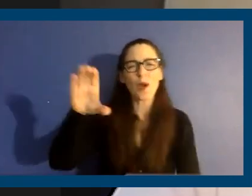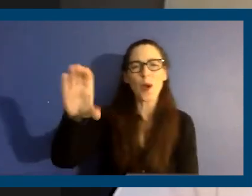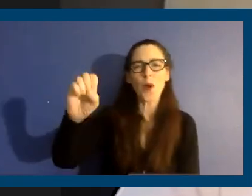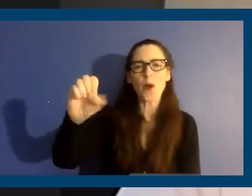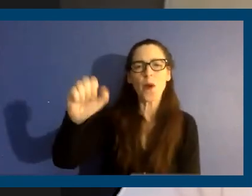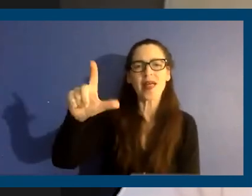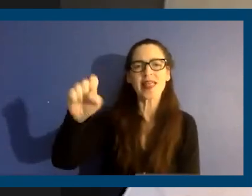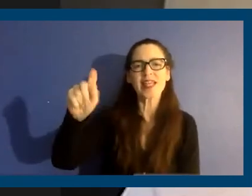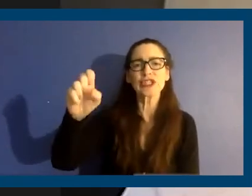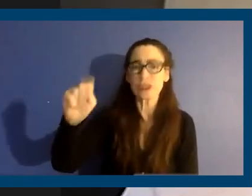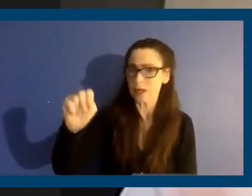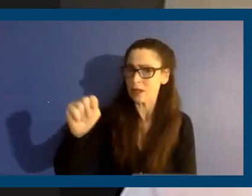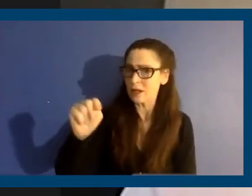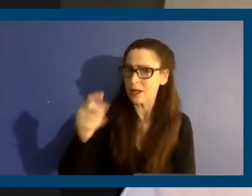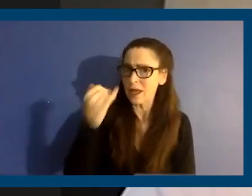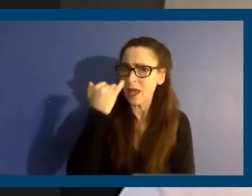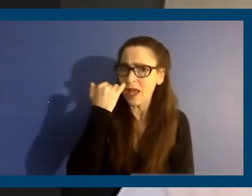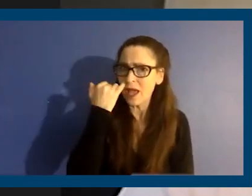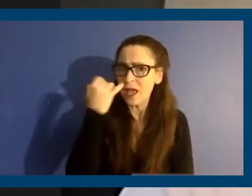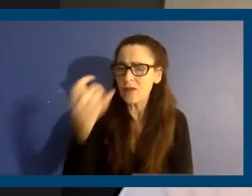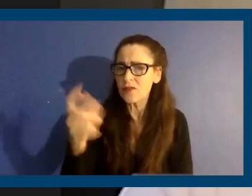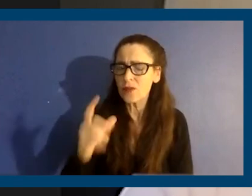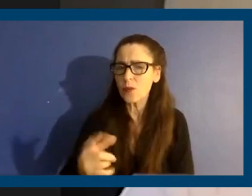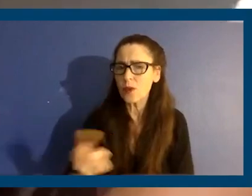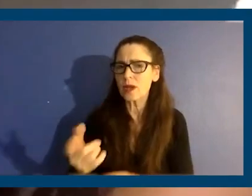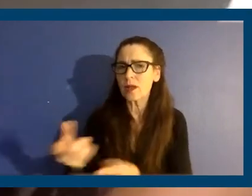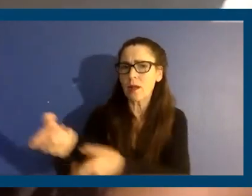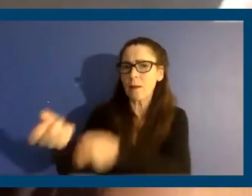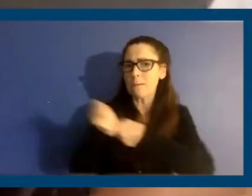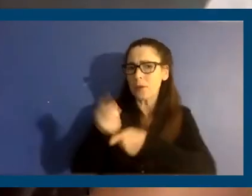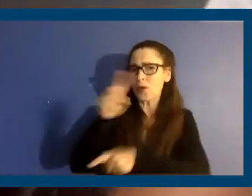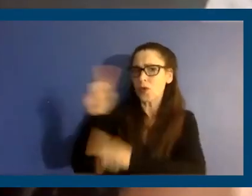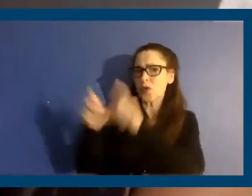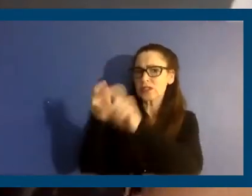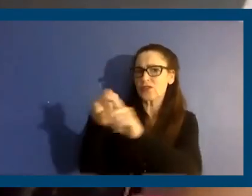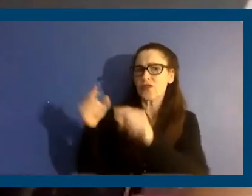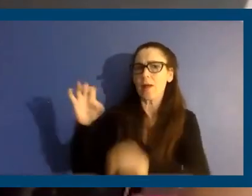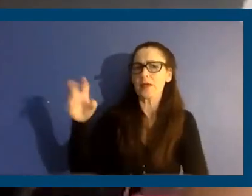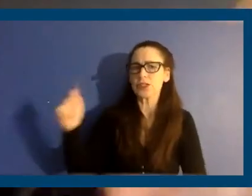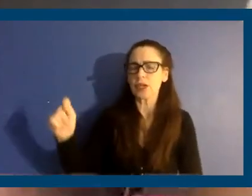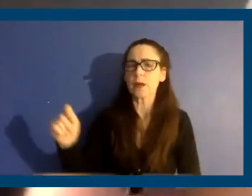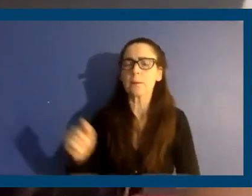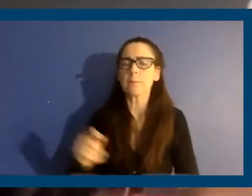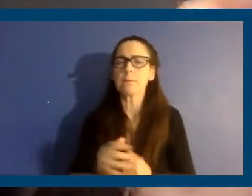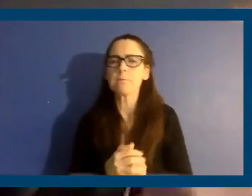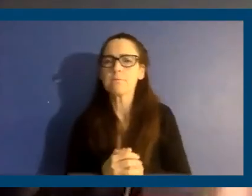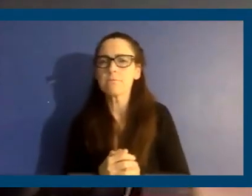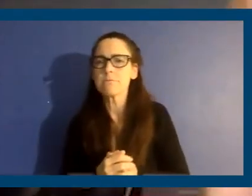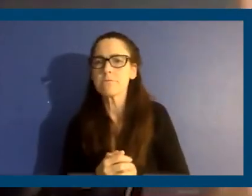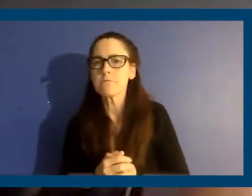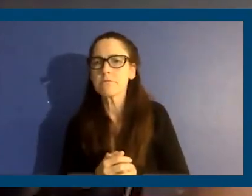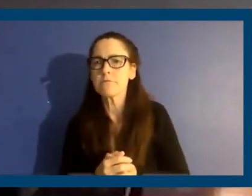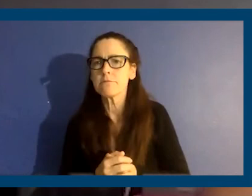to grab a couple of questions off the chat really quickly? Yes. And while we're, so before that, we have a few minutes left.